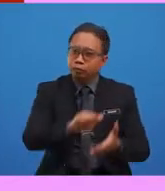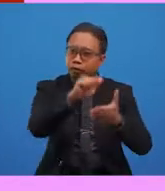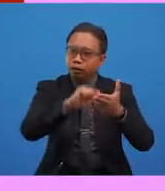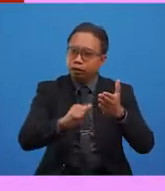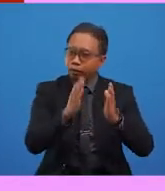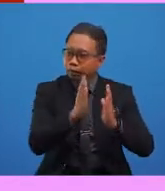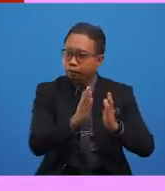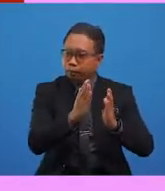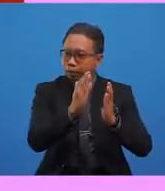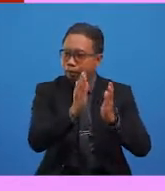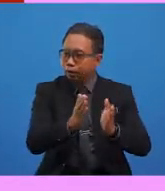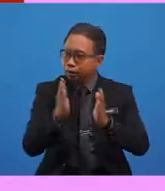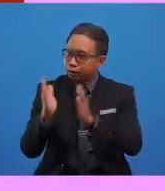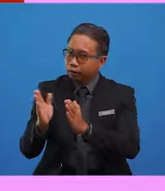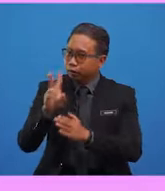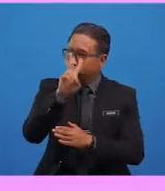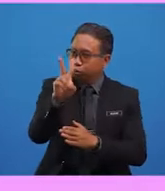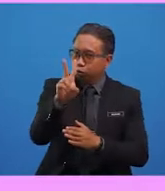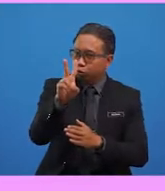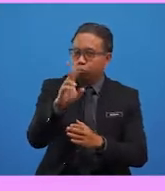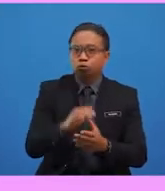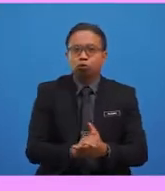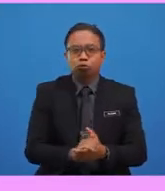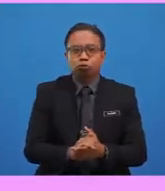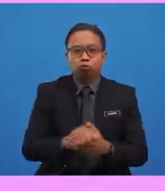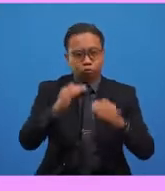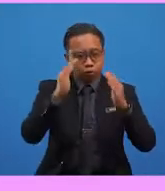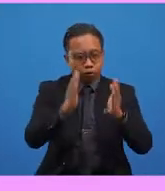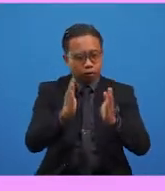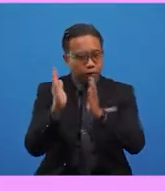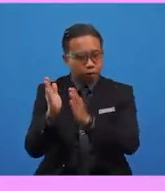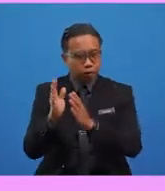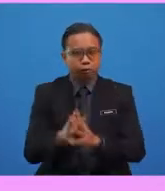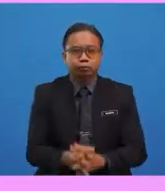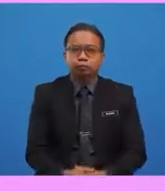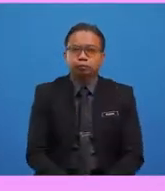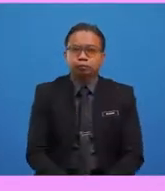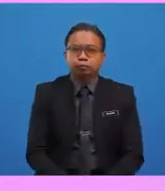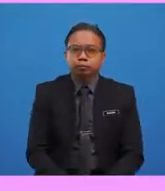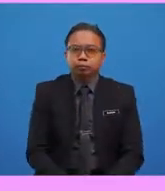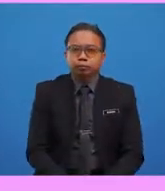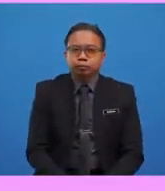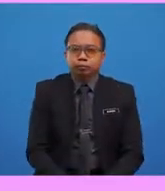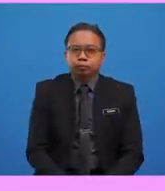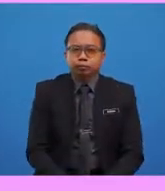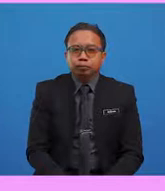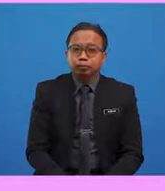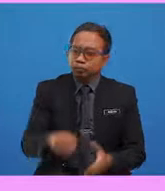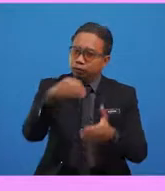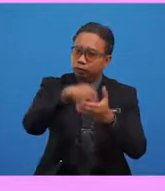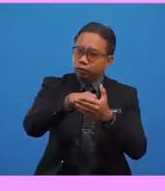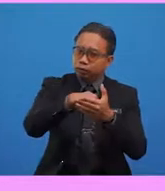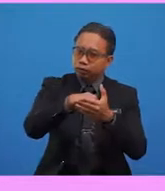divided into two categories which are indefinite articles and definite articles. Indefinite